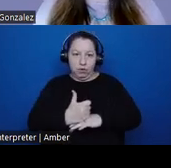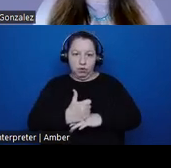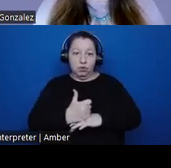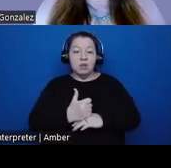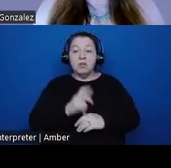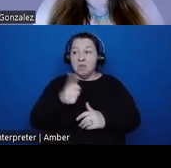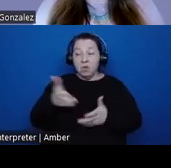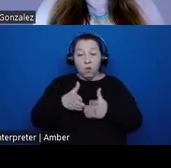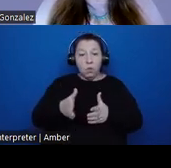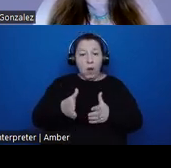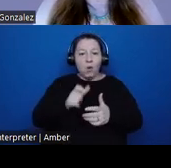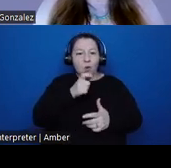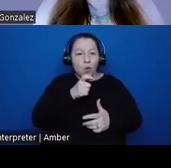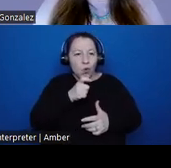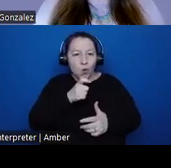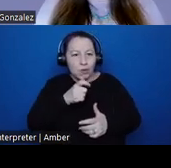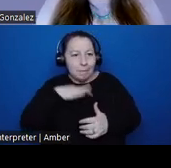sake do we do this work.